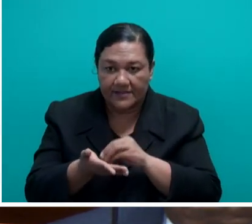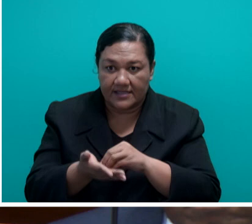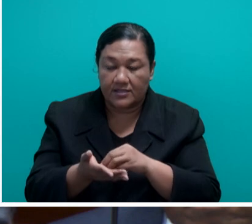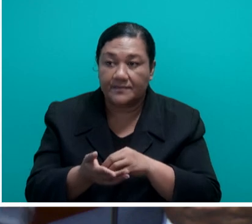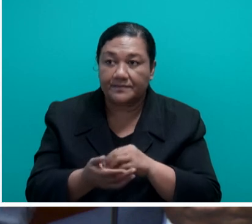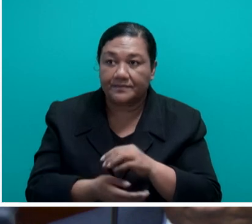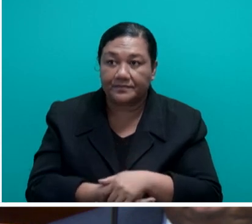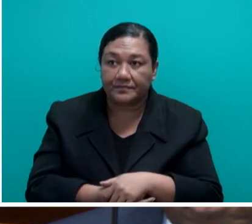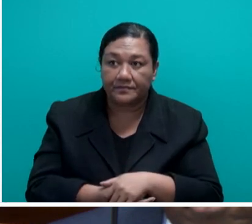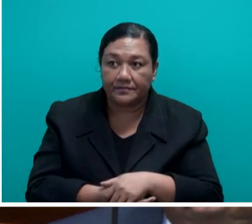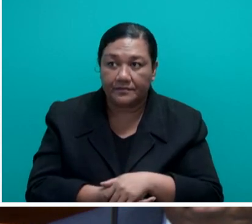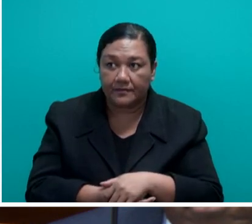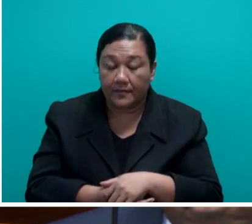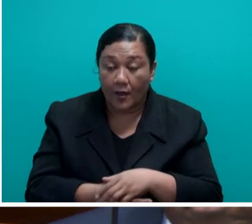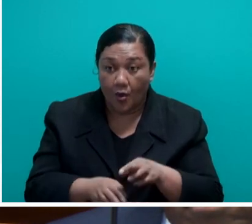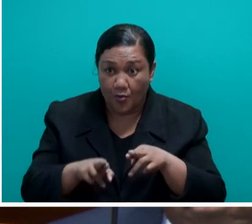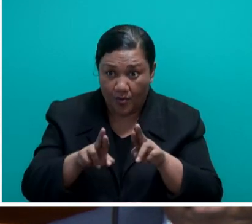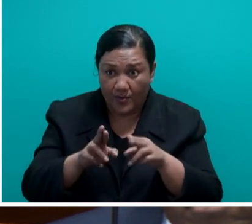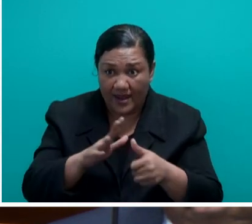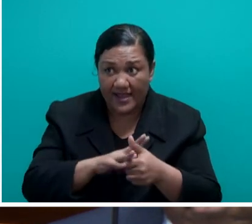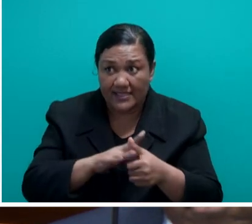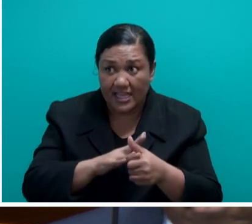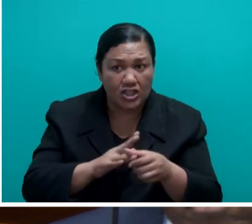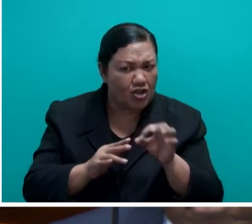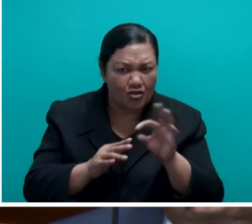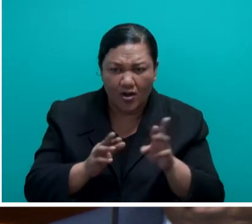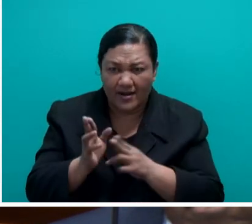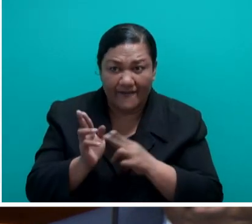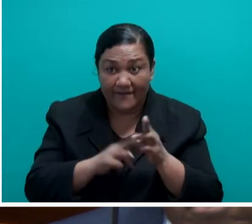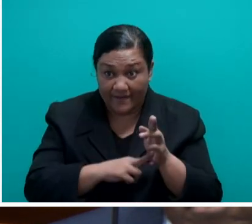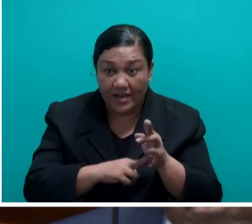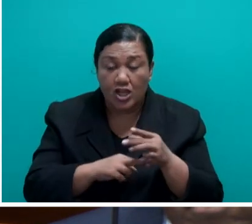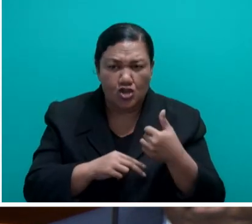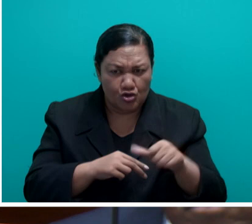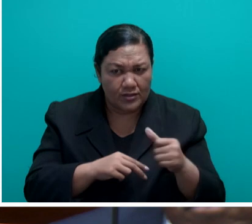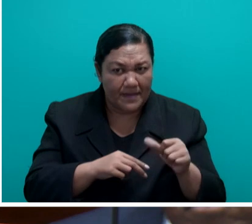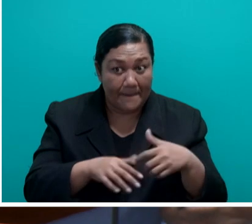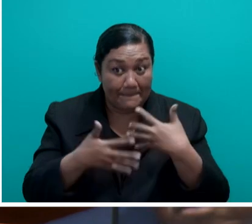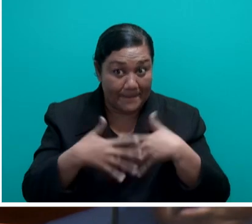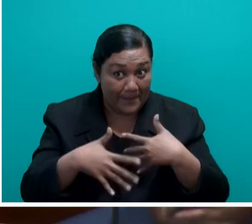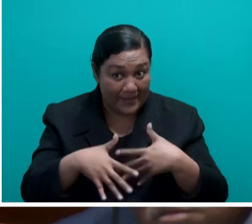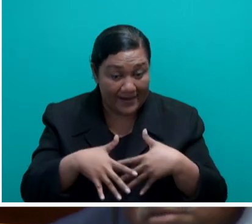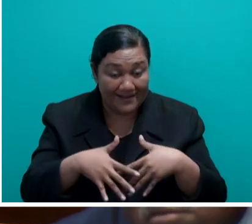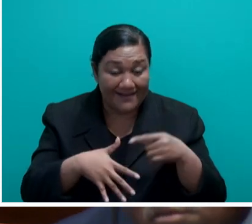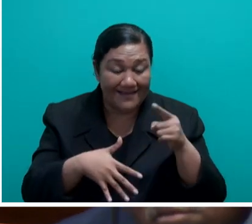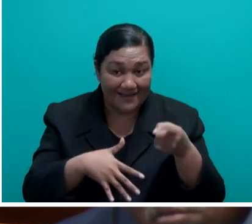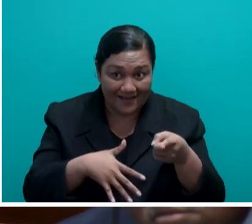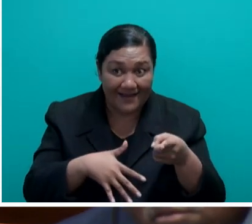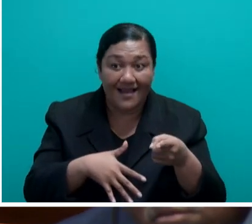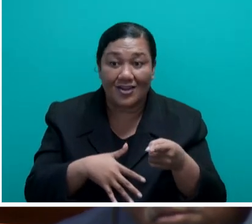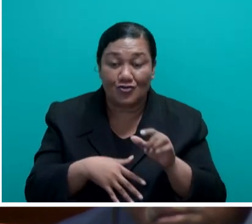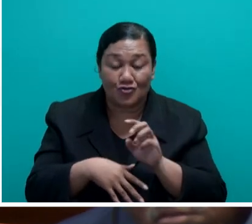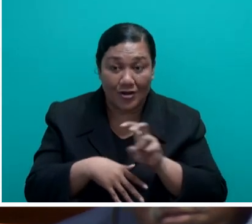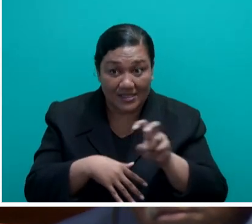For road access, these access roads are not the rural roads used by public transport that are being upgraded by the Fiji Roads Authority.